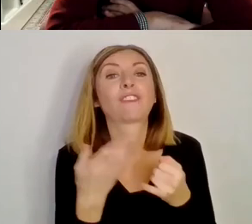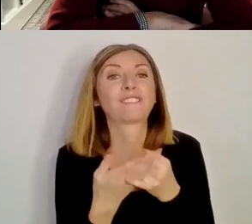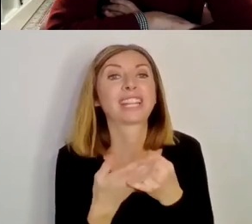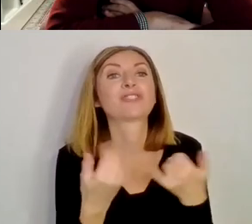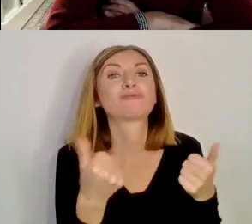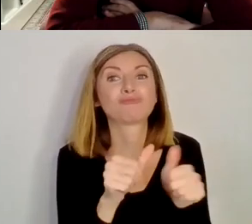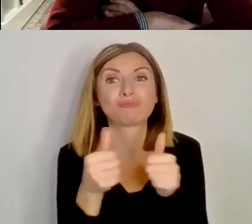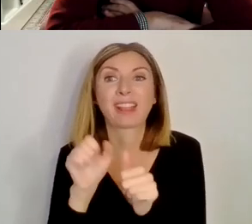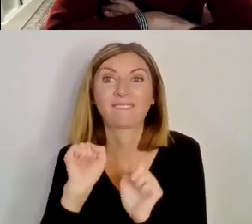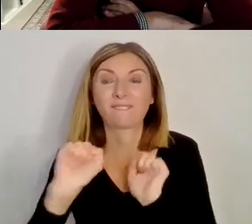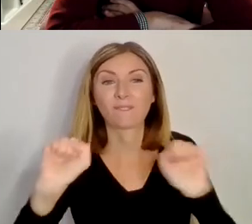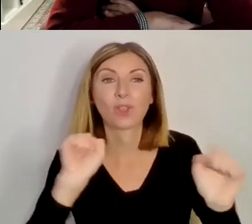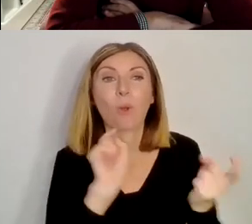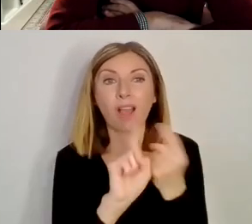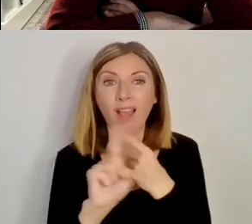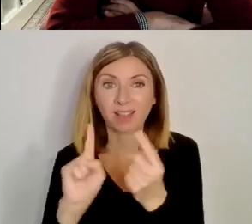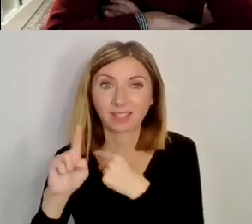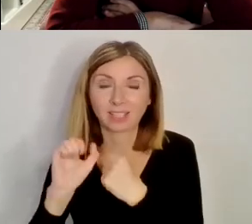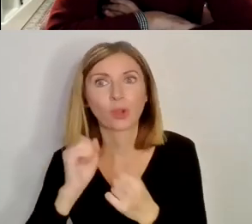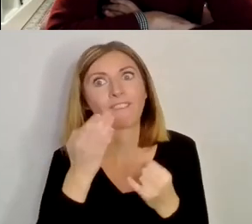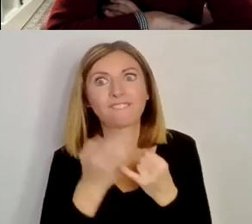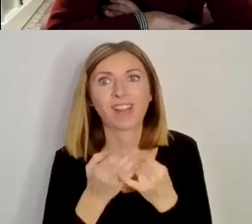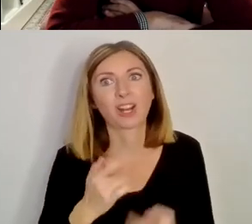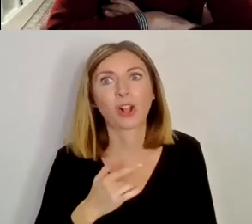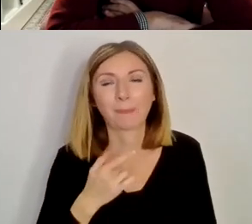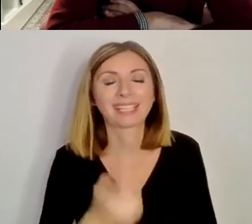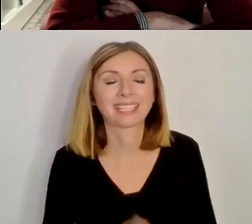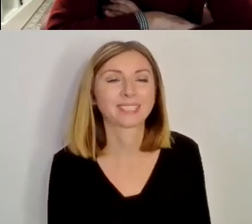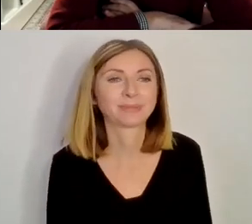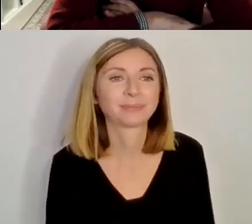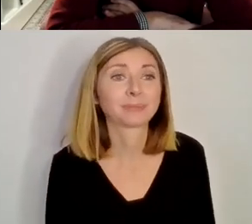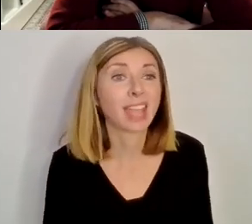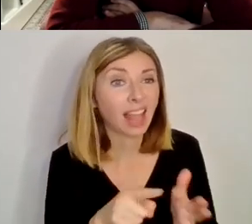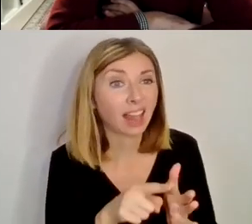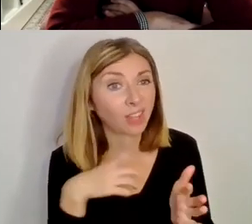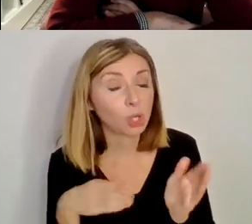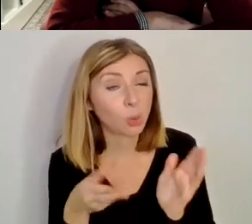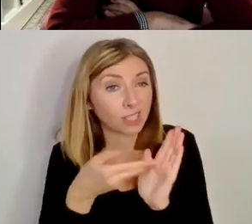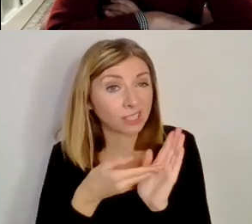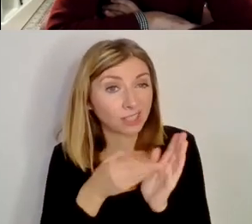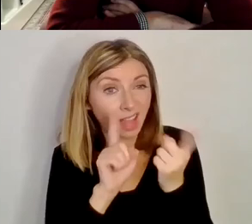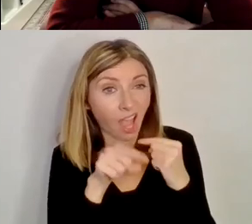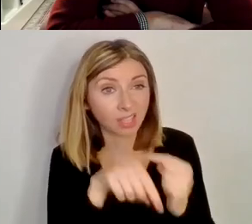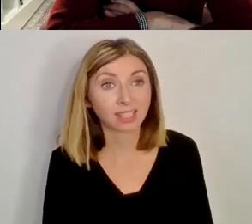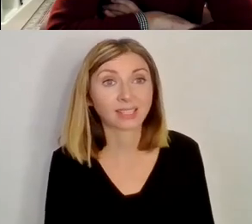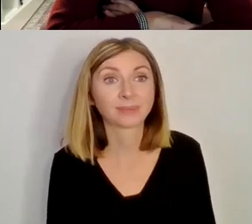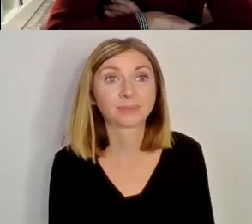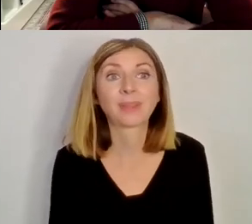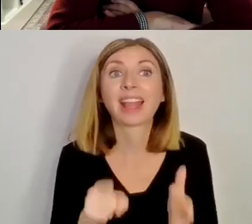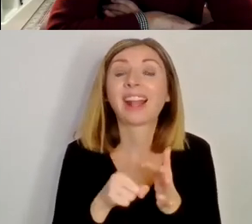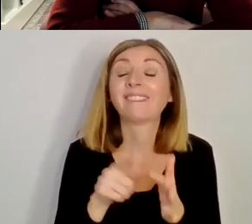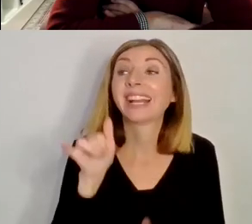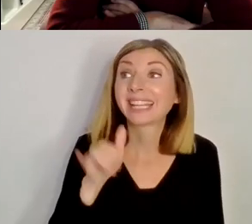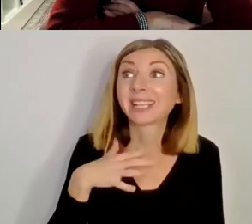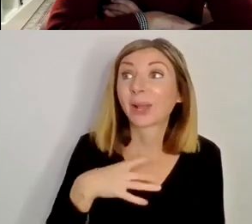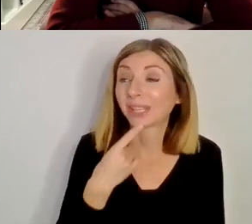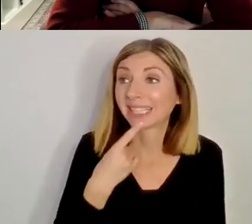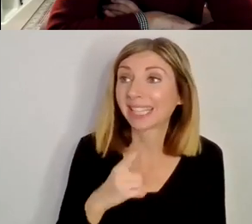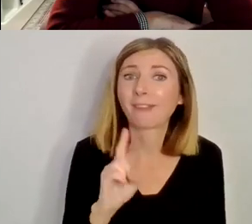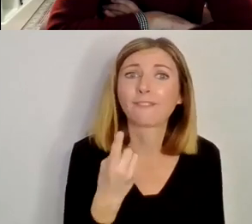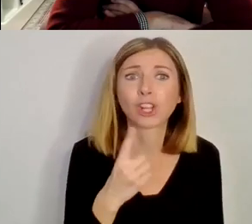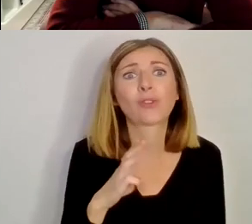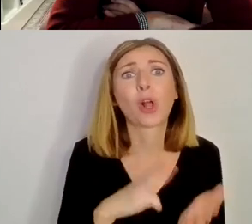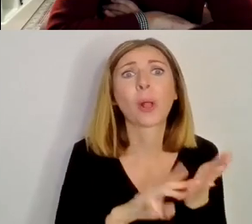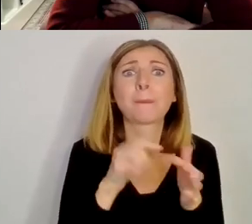everybody's, uh, final opinion on this. So Elva, would you like to contribute to that maybe? And just first of all to say to Meg, I